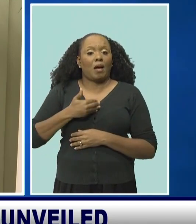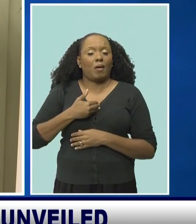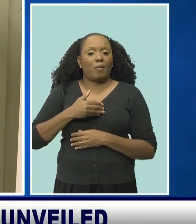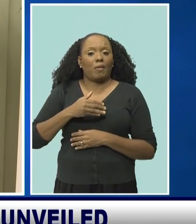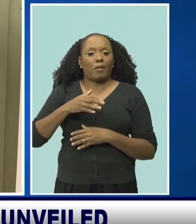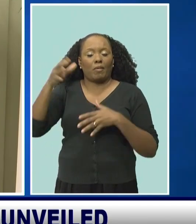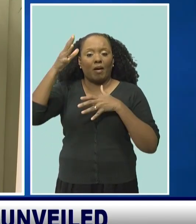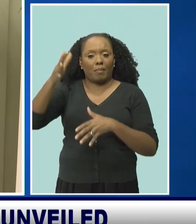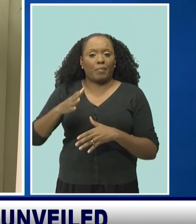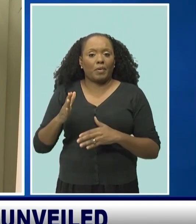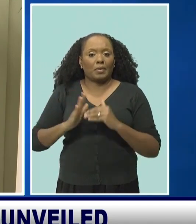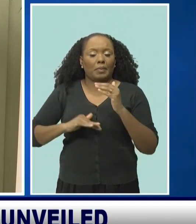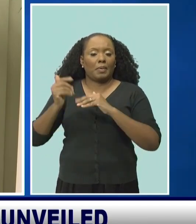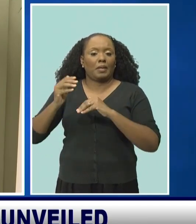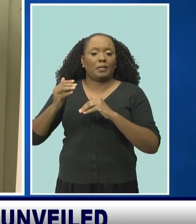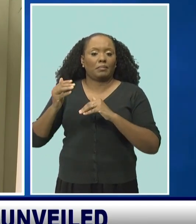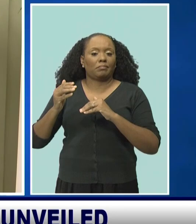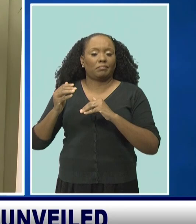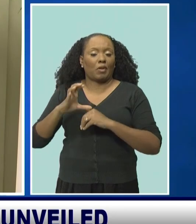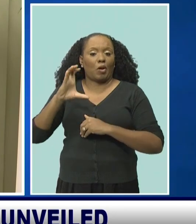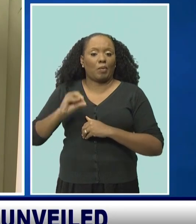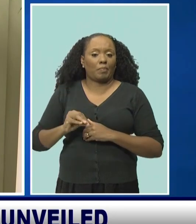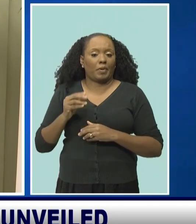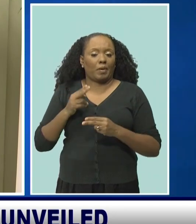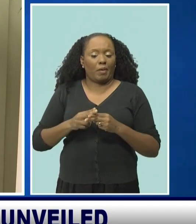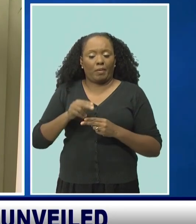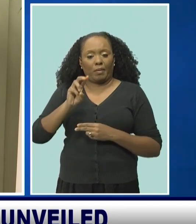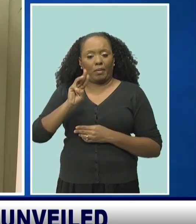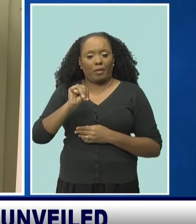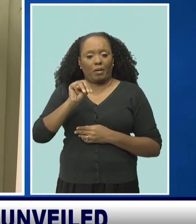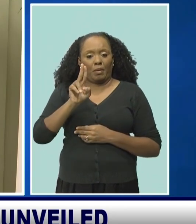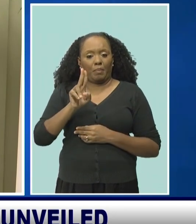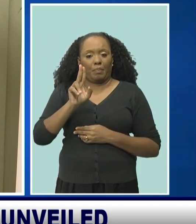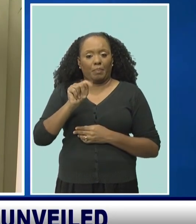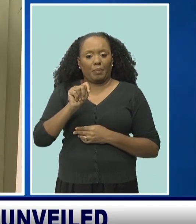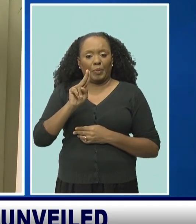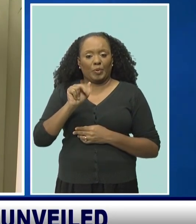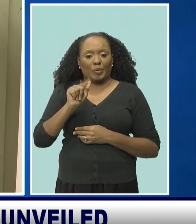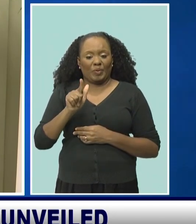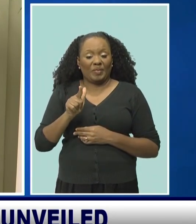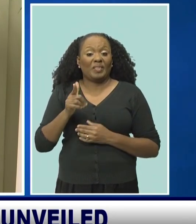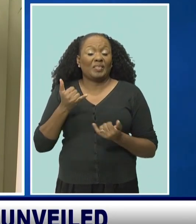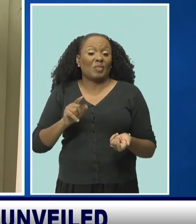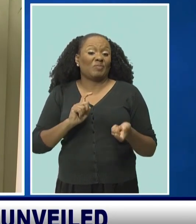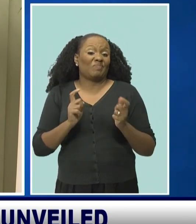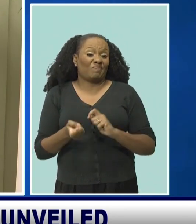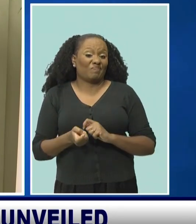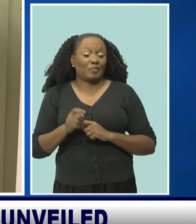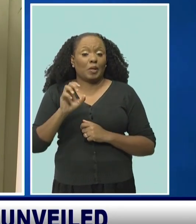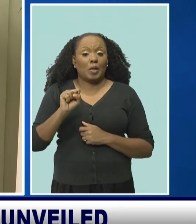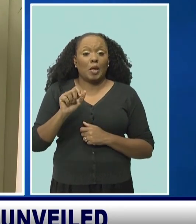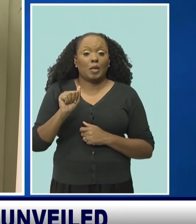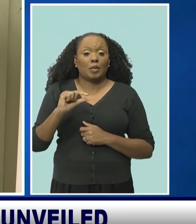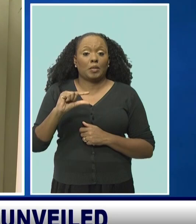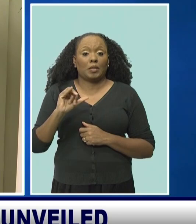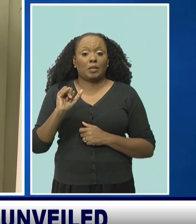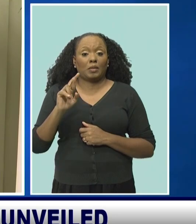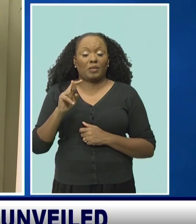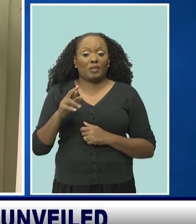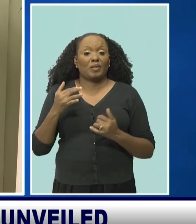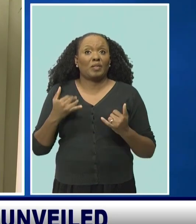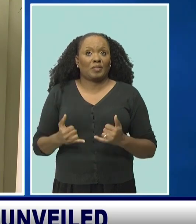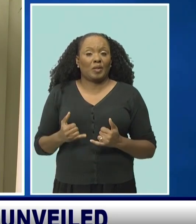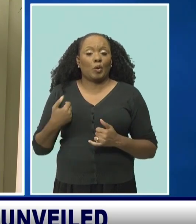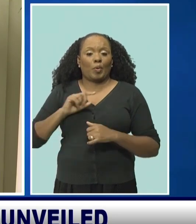which is now SagiCore. And SagiCore has established itself as a global company operating in